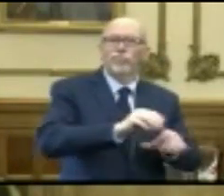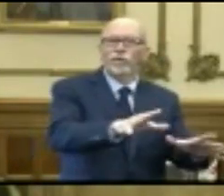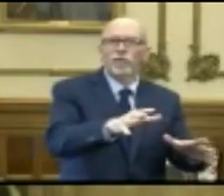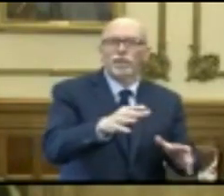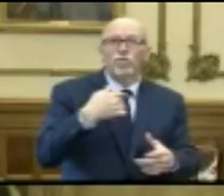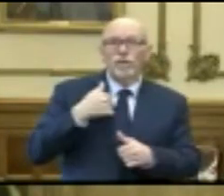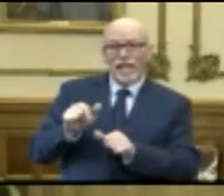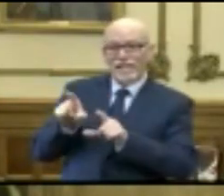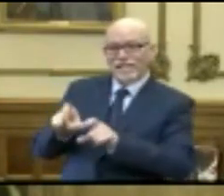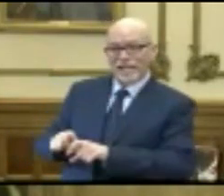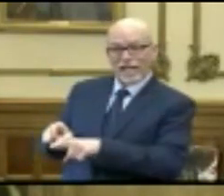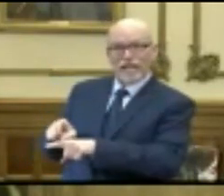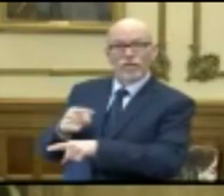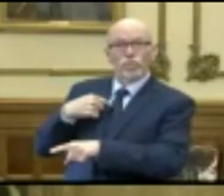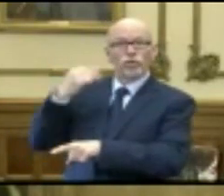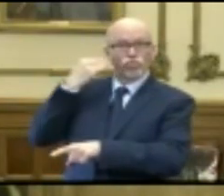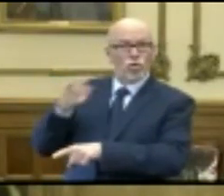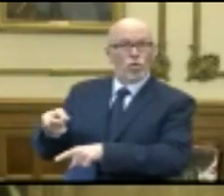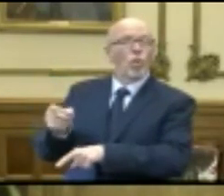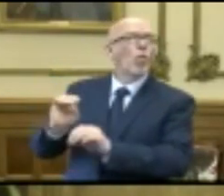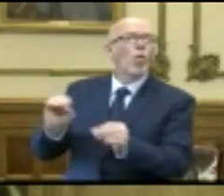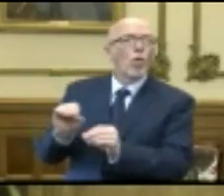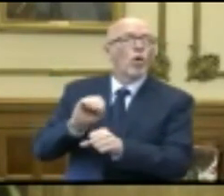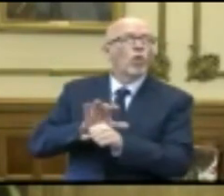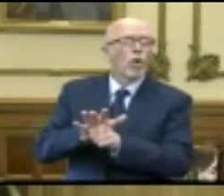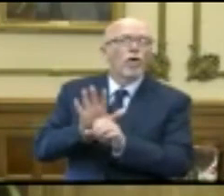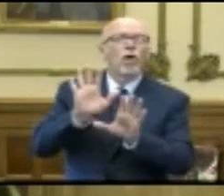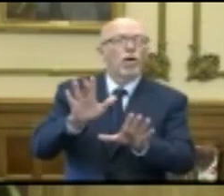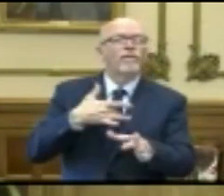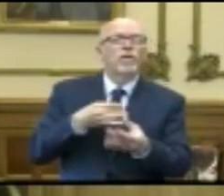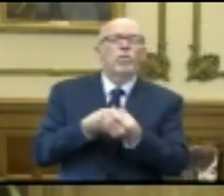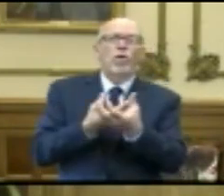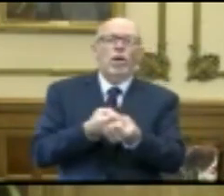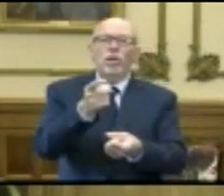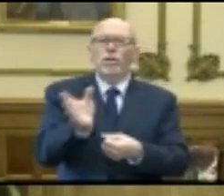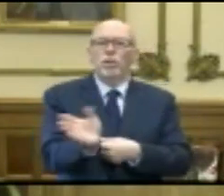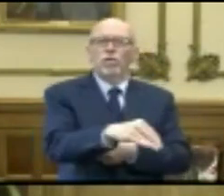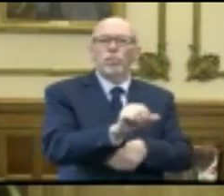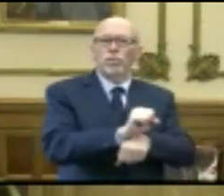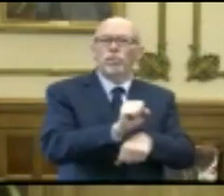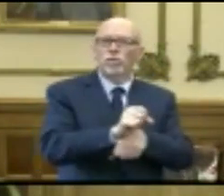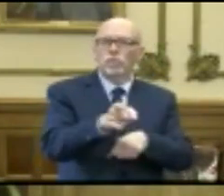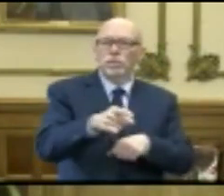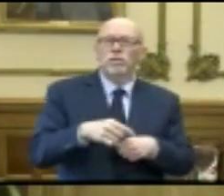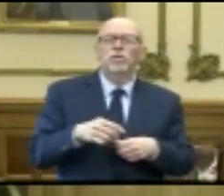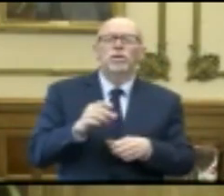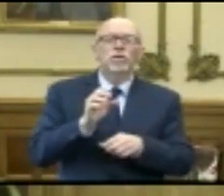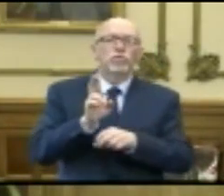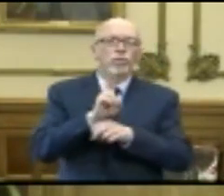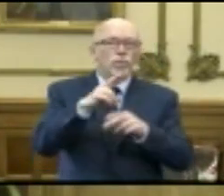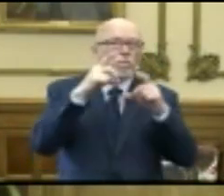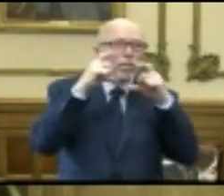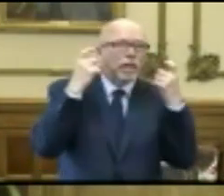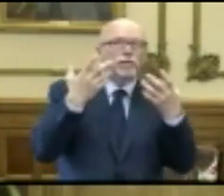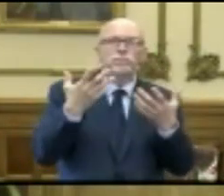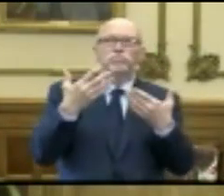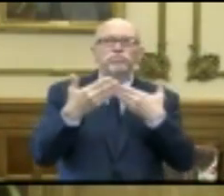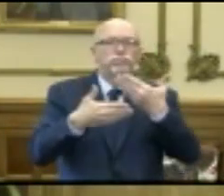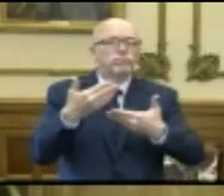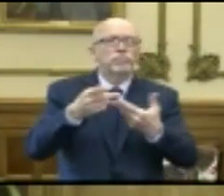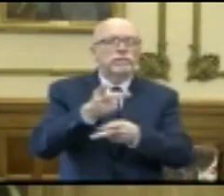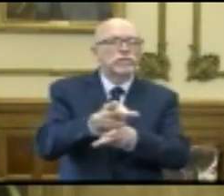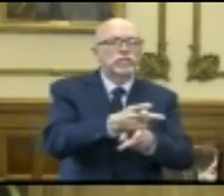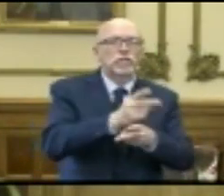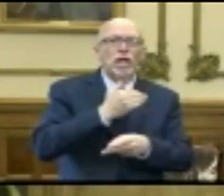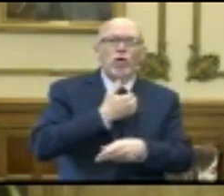test that individual and know that they're negative, then we feel much better about you being able to go about your job using your mask and going on and taking